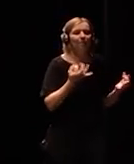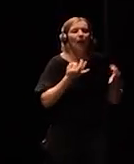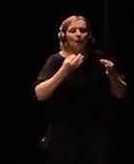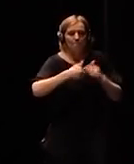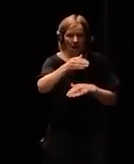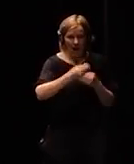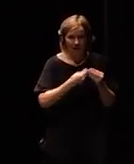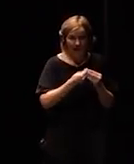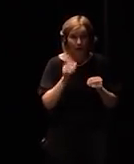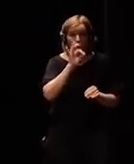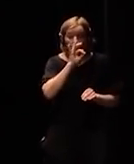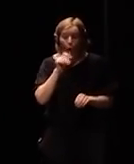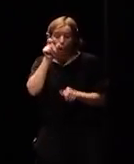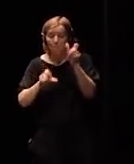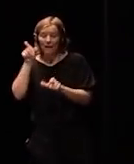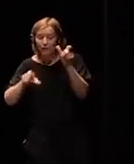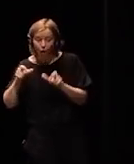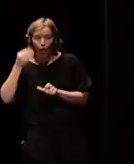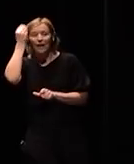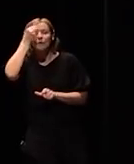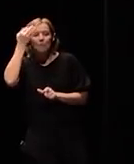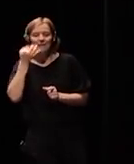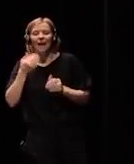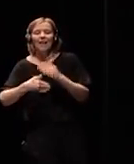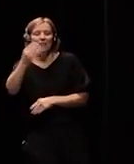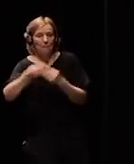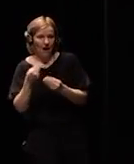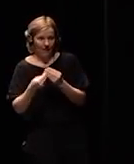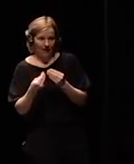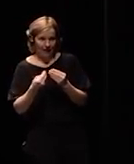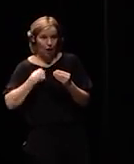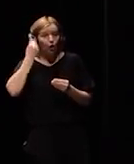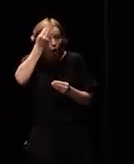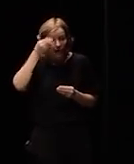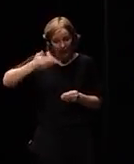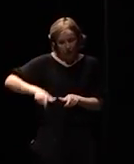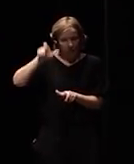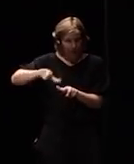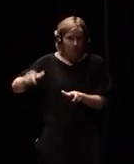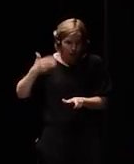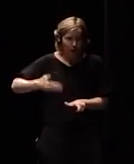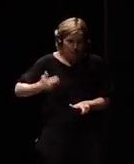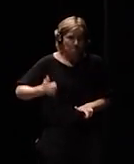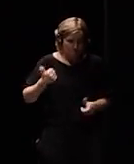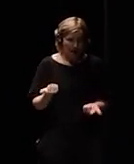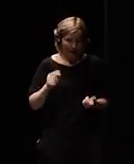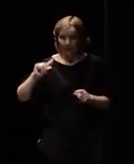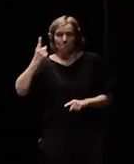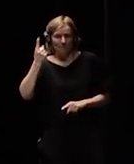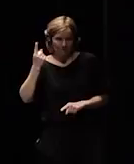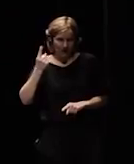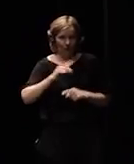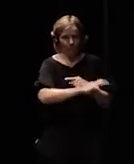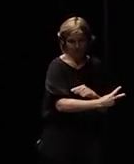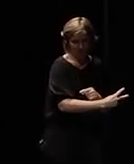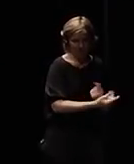today, many things are not really working so well yet like you saw for example the language recognition and face